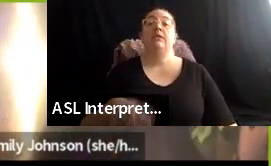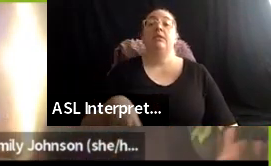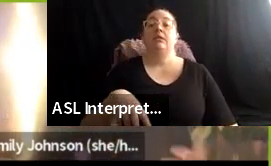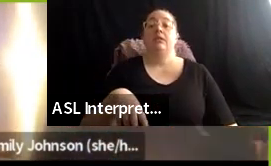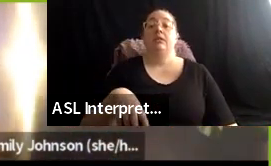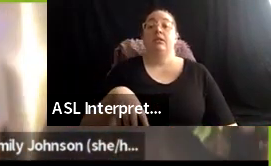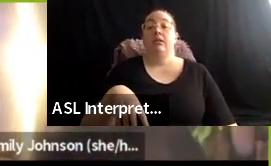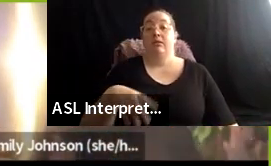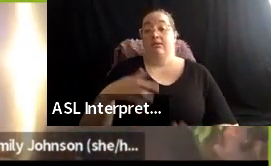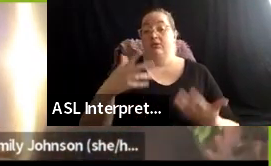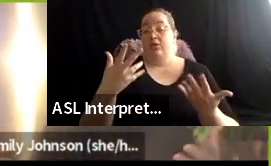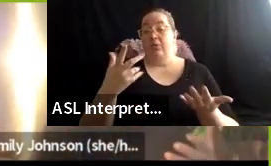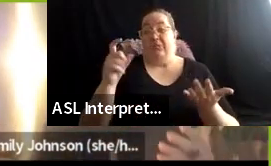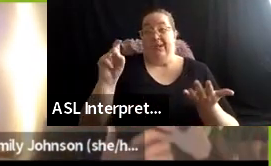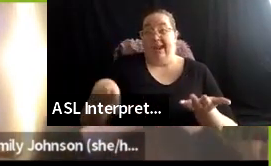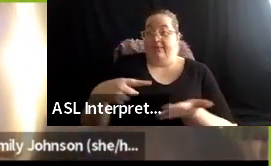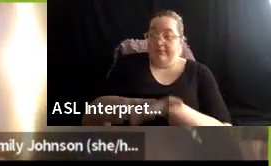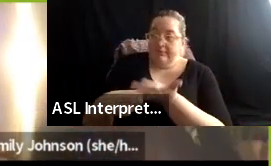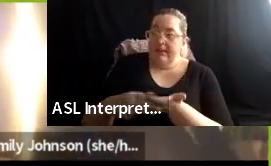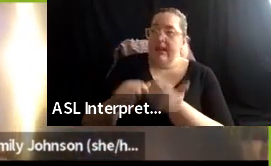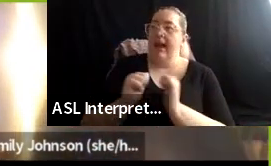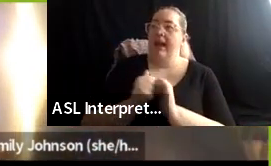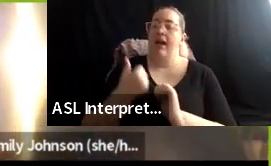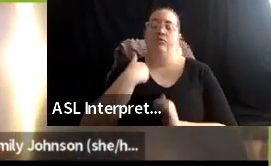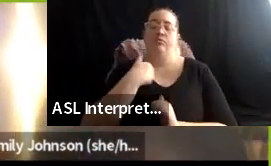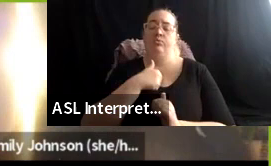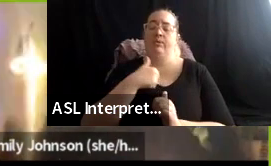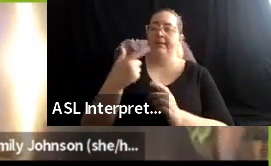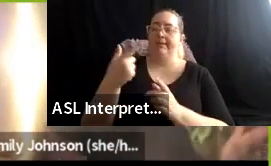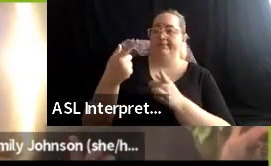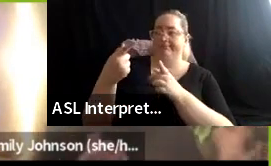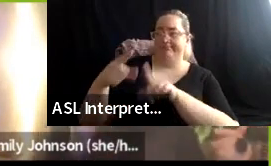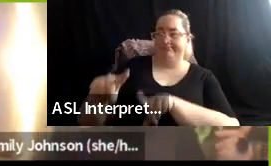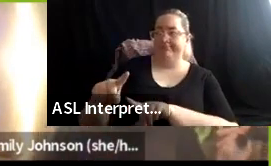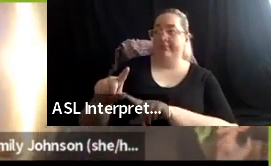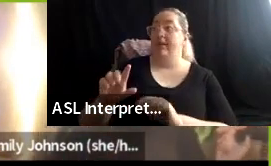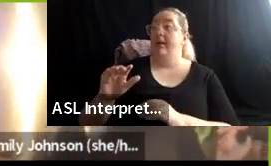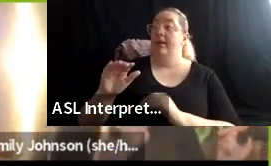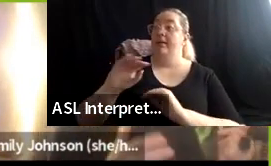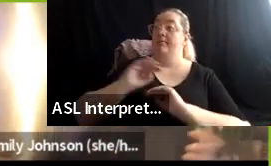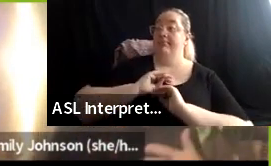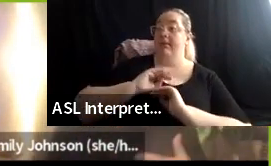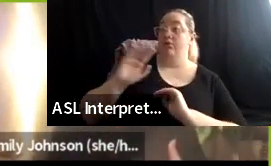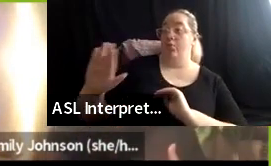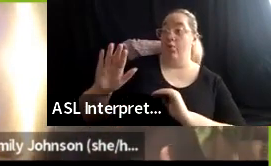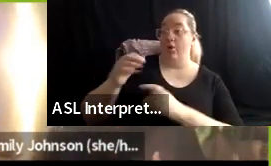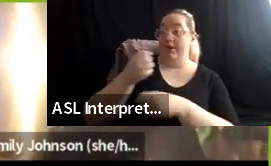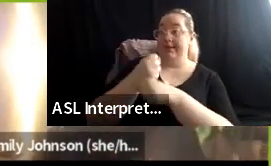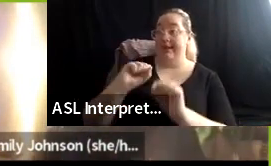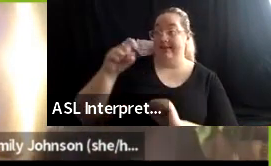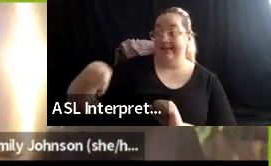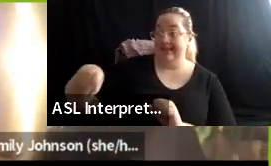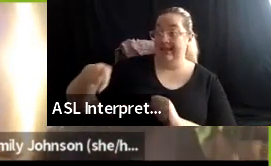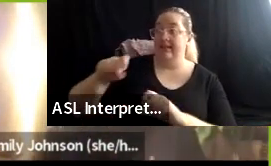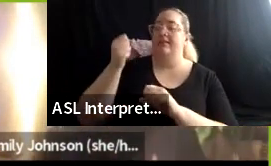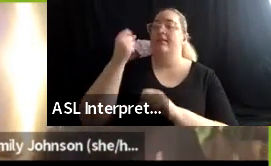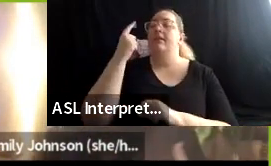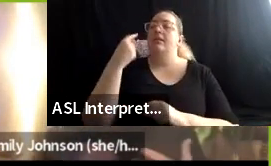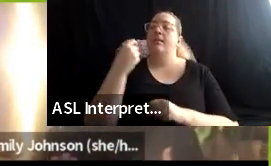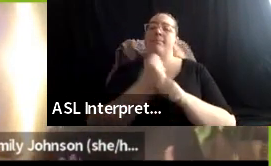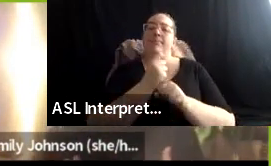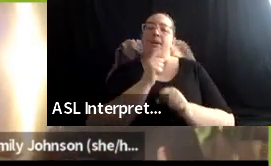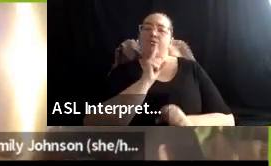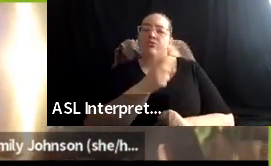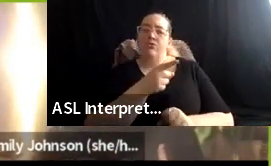do we meet whatever you need to meet regarding what you are determining around safety, but how do we ensure, uh, the safety